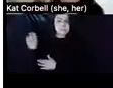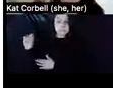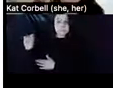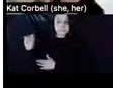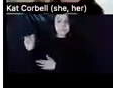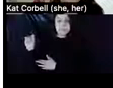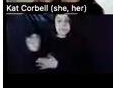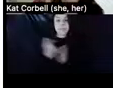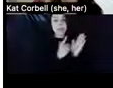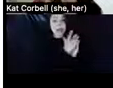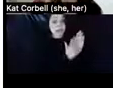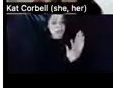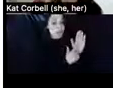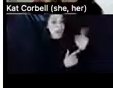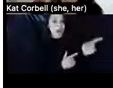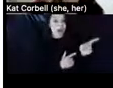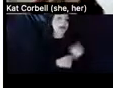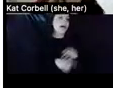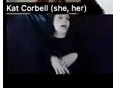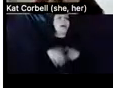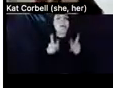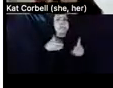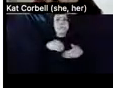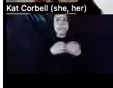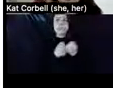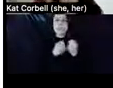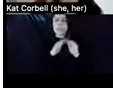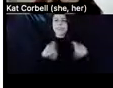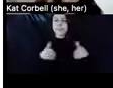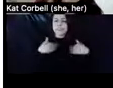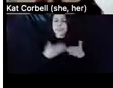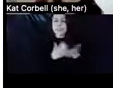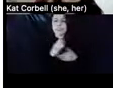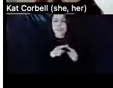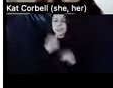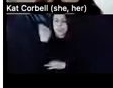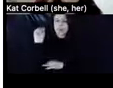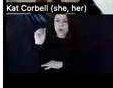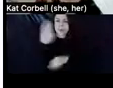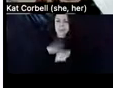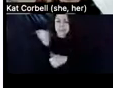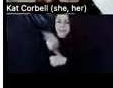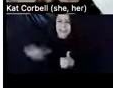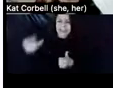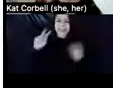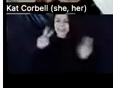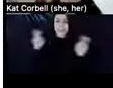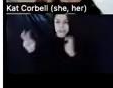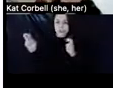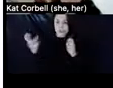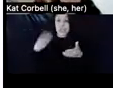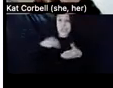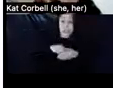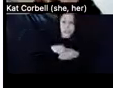uh, law. Tenants in support of housing have the right to organize on any issue, including joining a tenants association with other tenants.